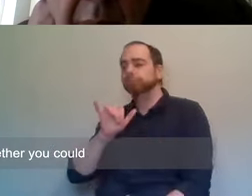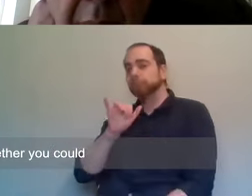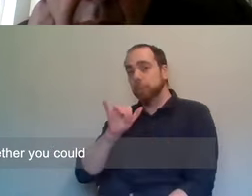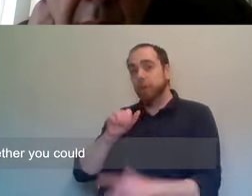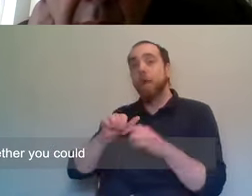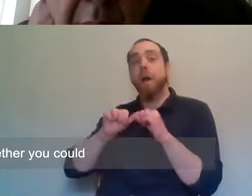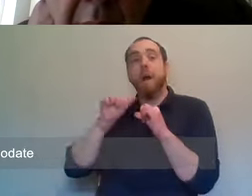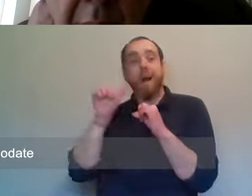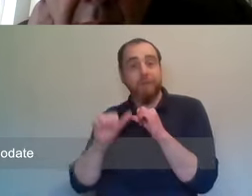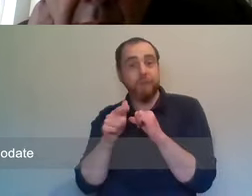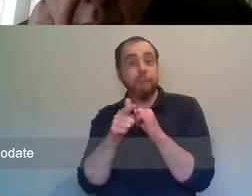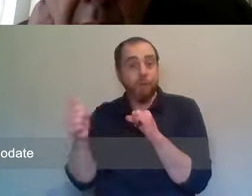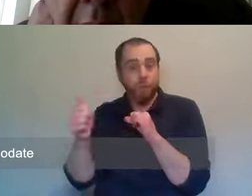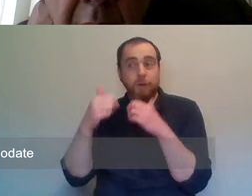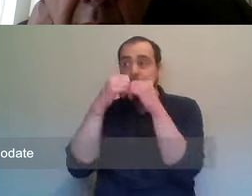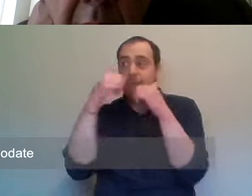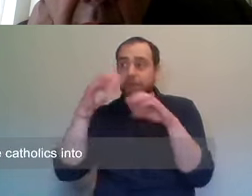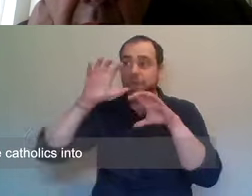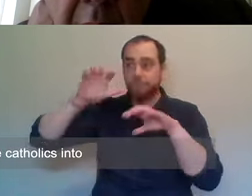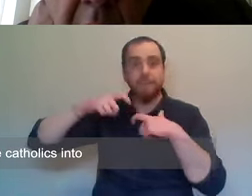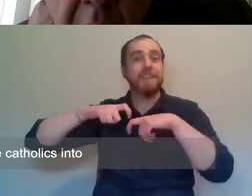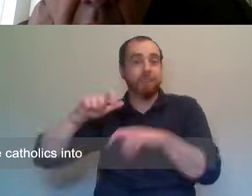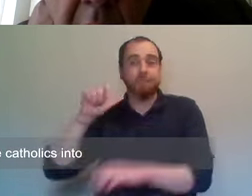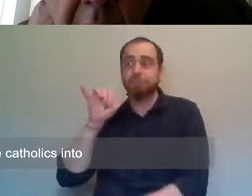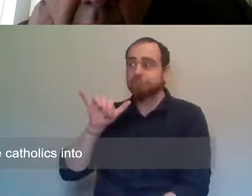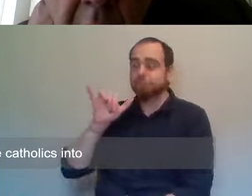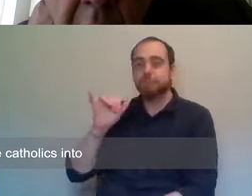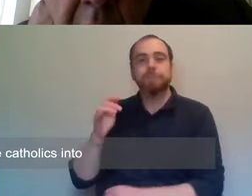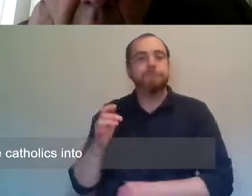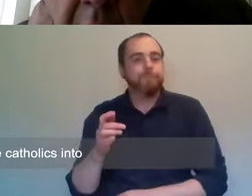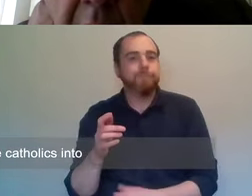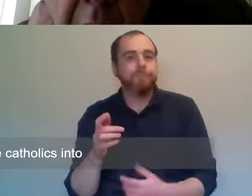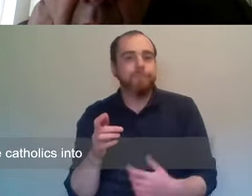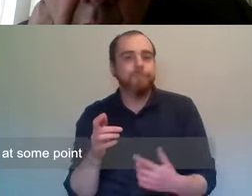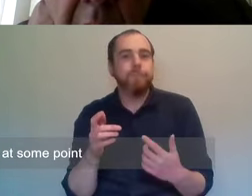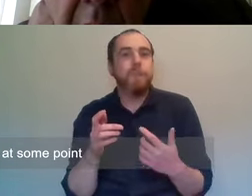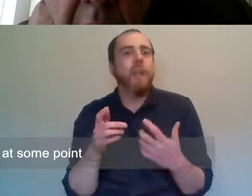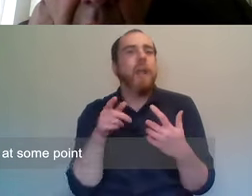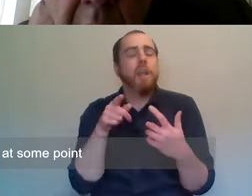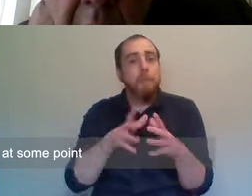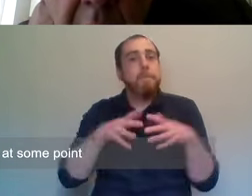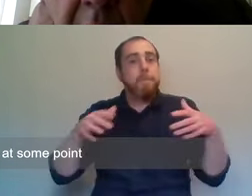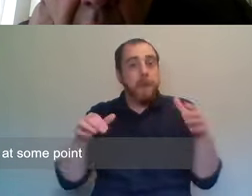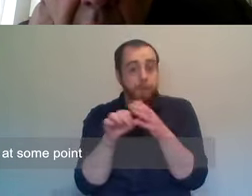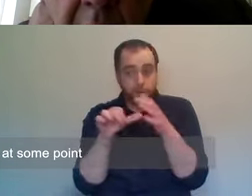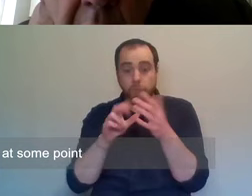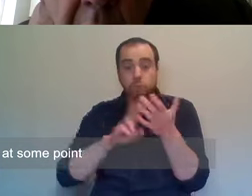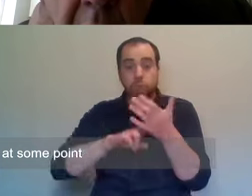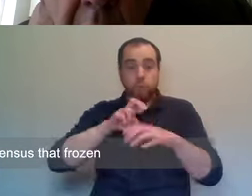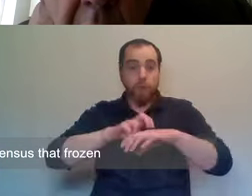it, whether you could accommodate nationalists stroke Catholics into Northern Ireland at some point.